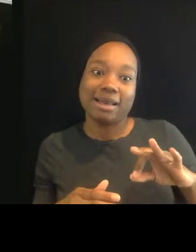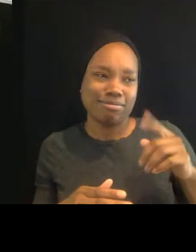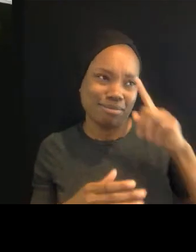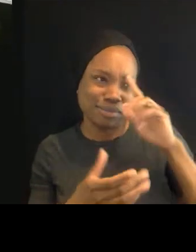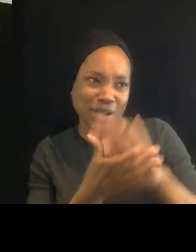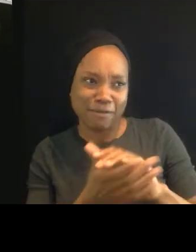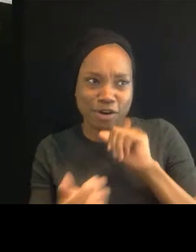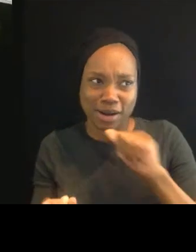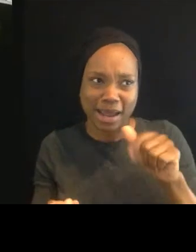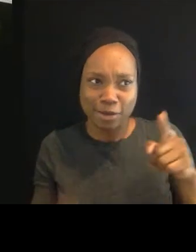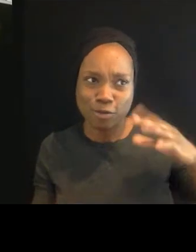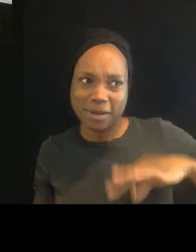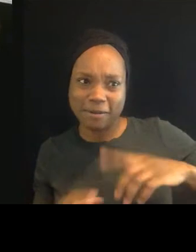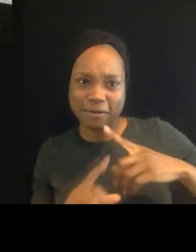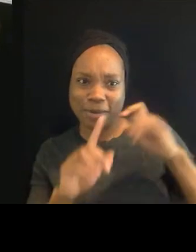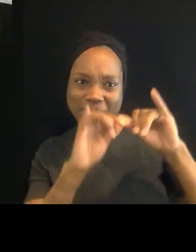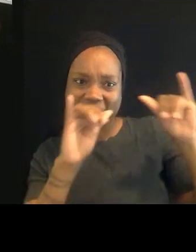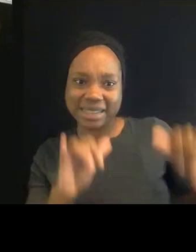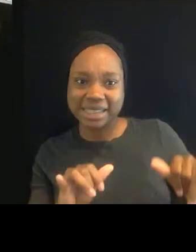it's going to be met with backlash.